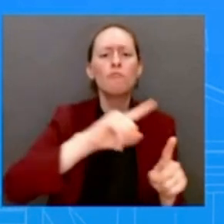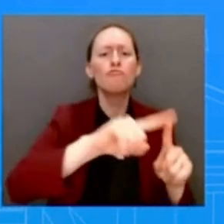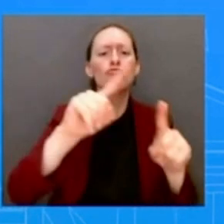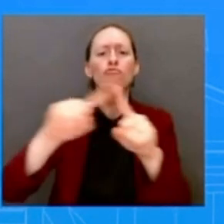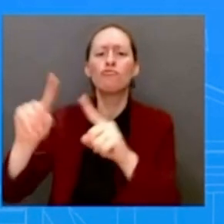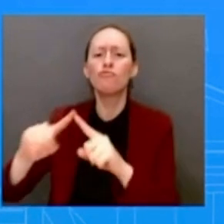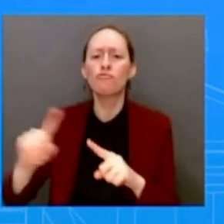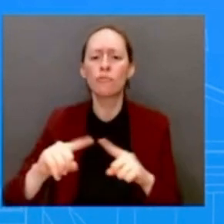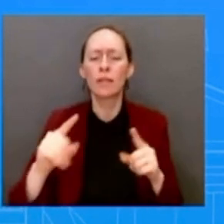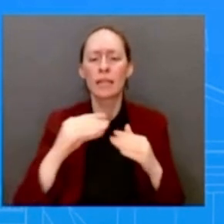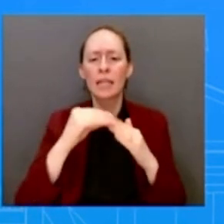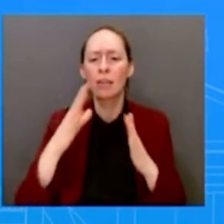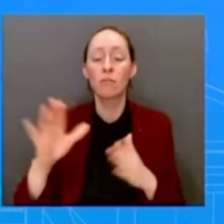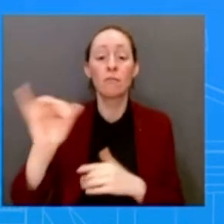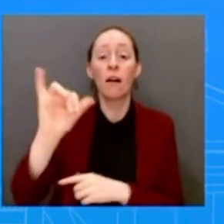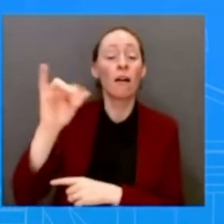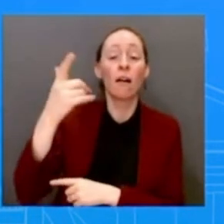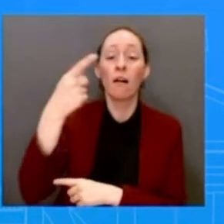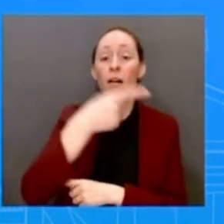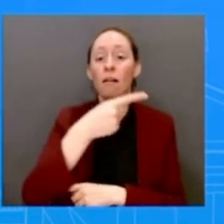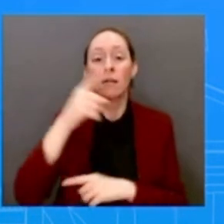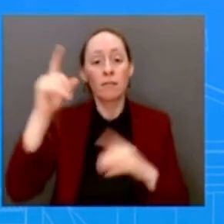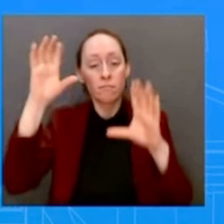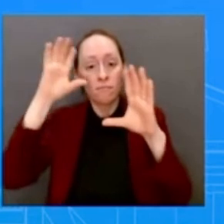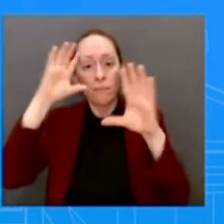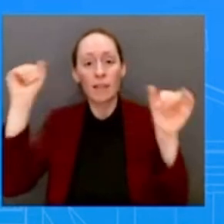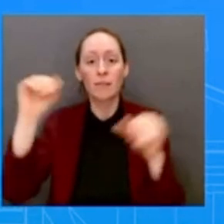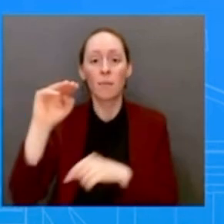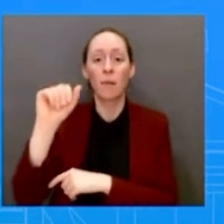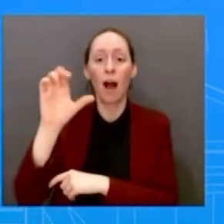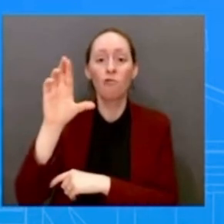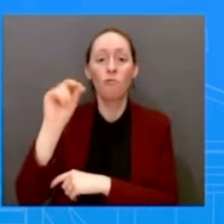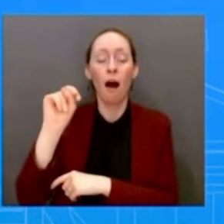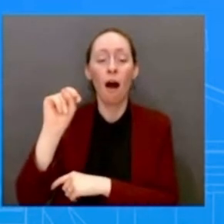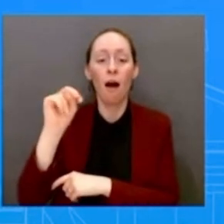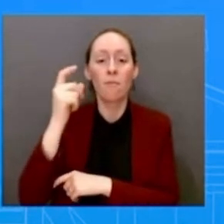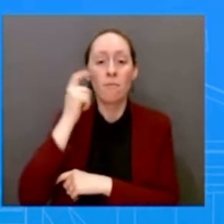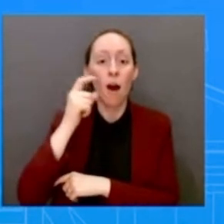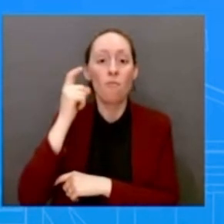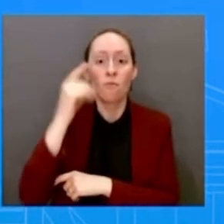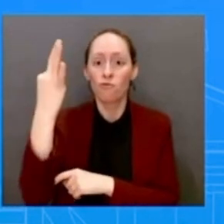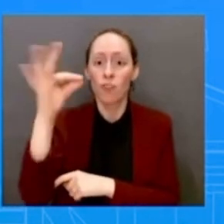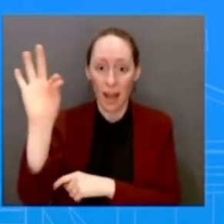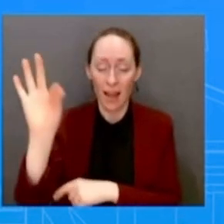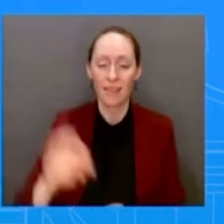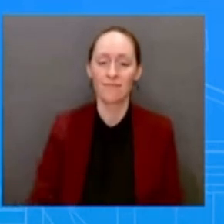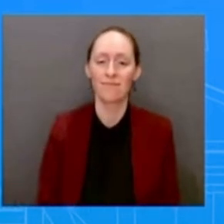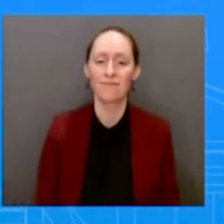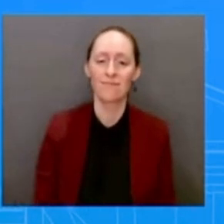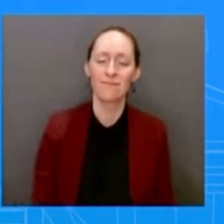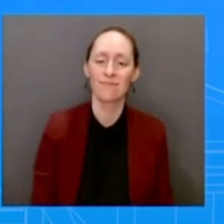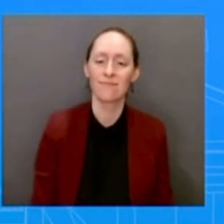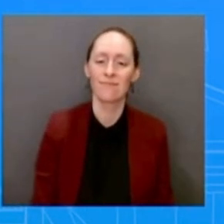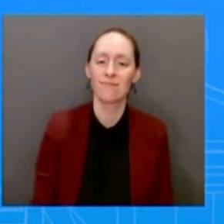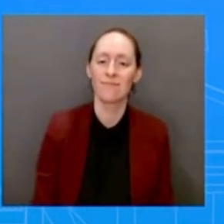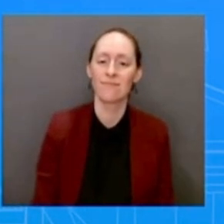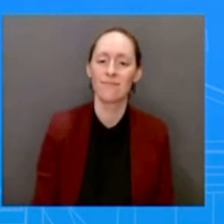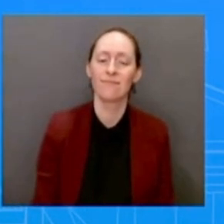the message of the administration was we are in listening mode, we are hearing the concerns of our European